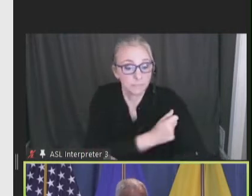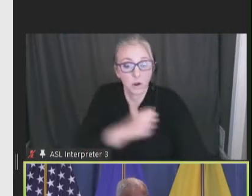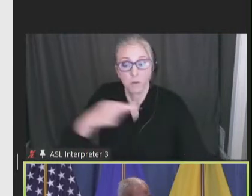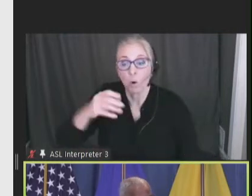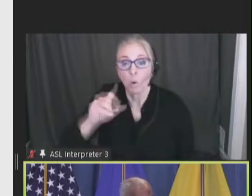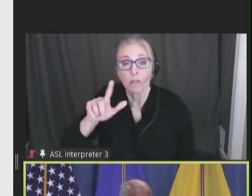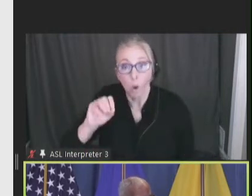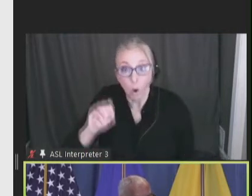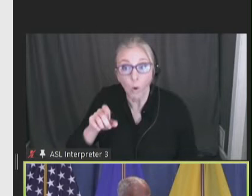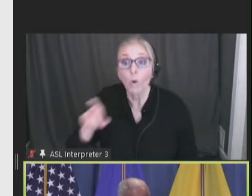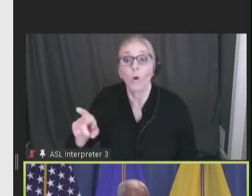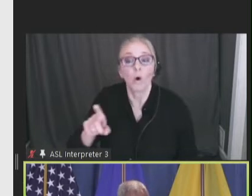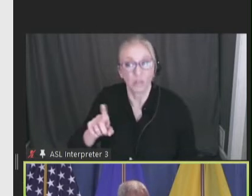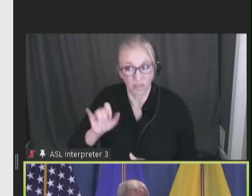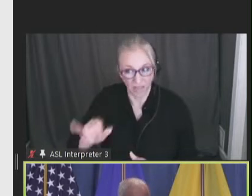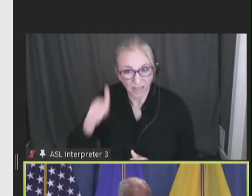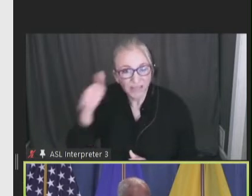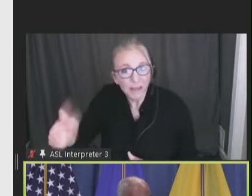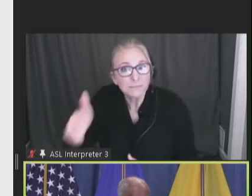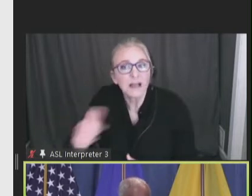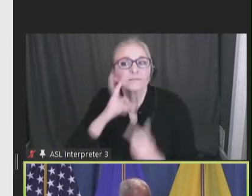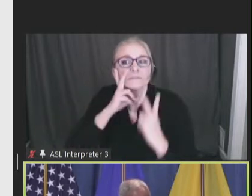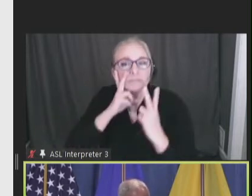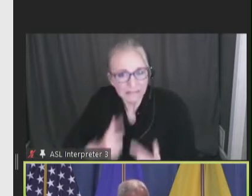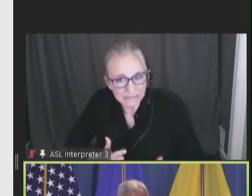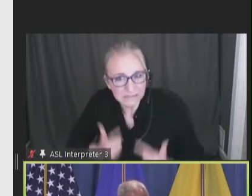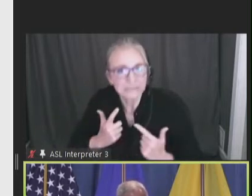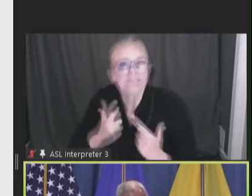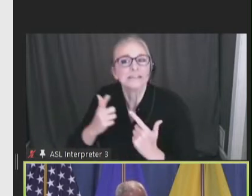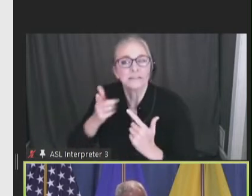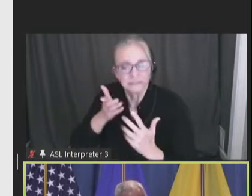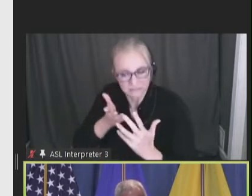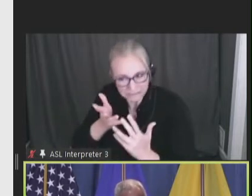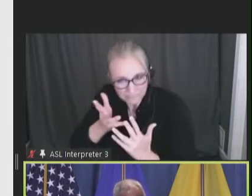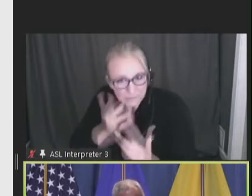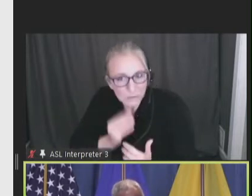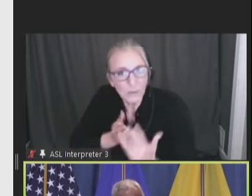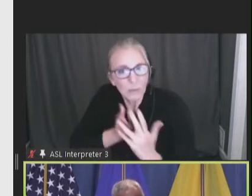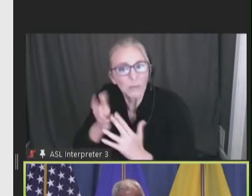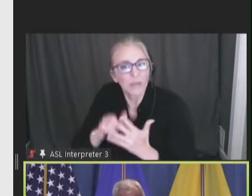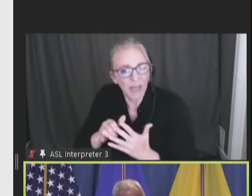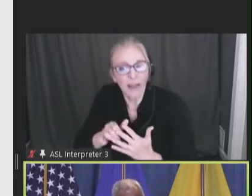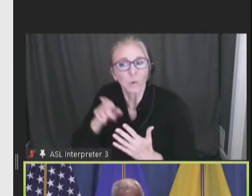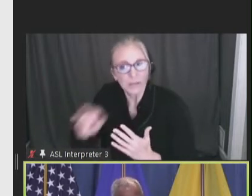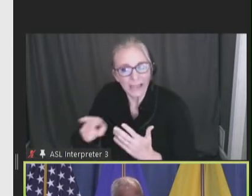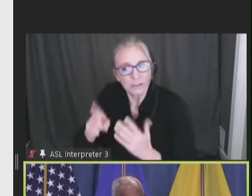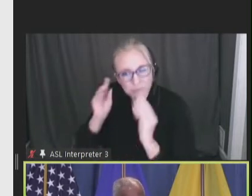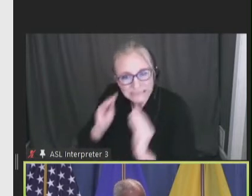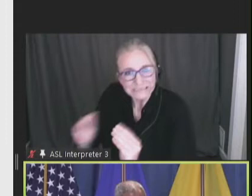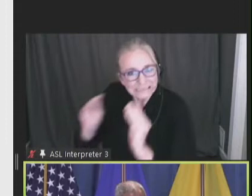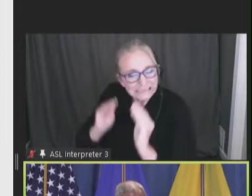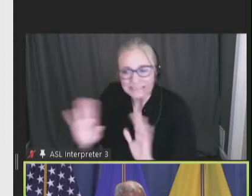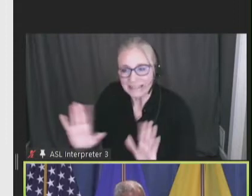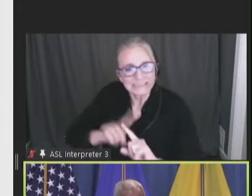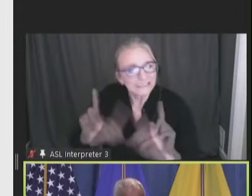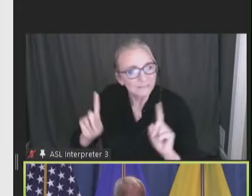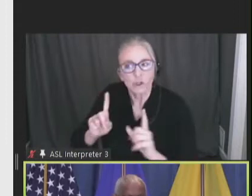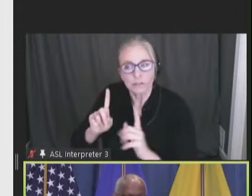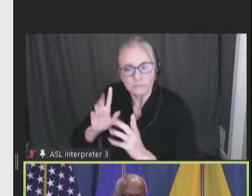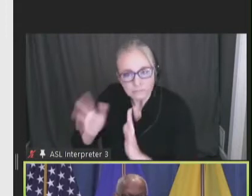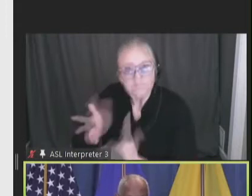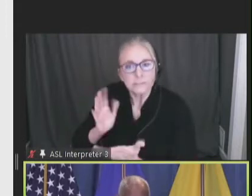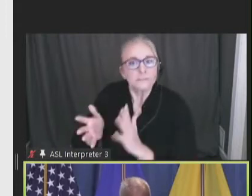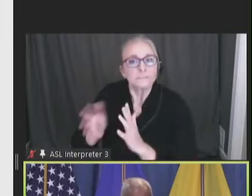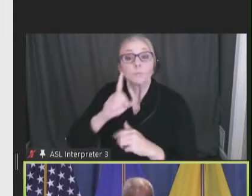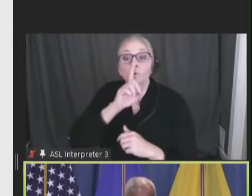They had these lived experiences and we had to overcome those. We learned that in order to make a difference, we needed